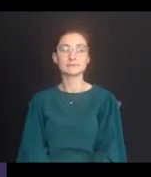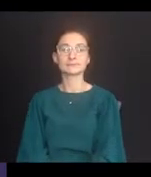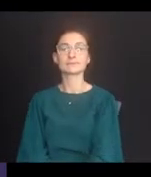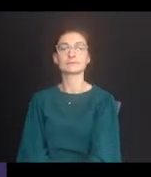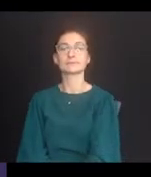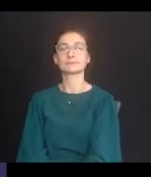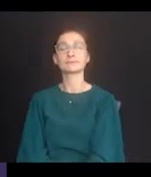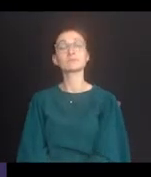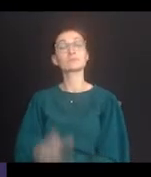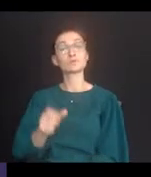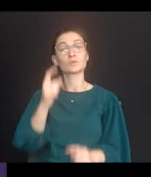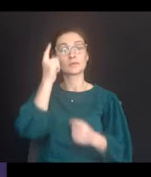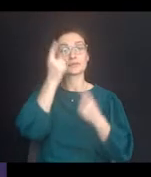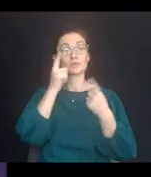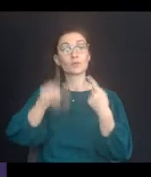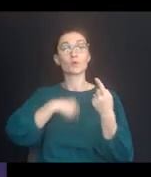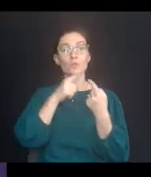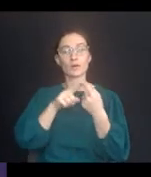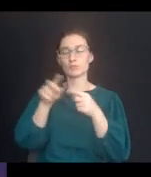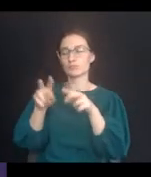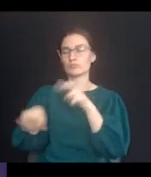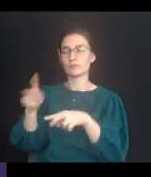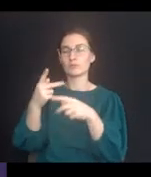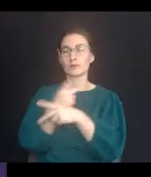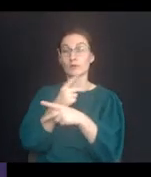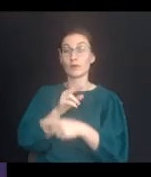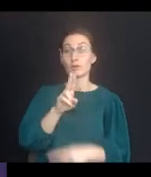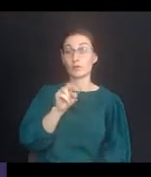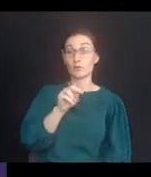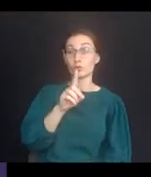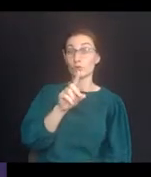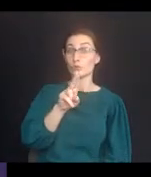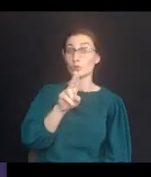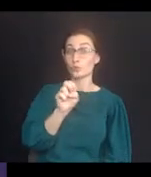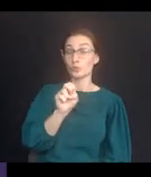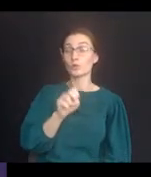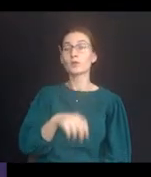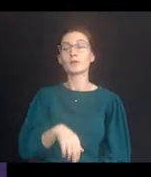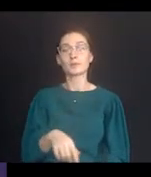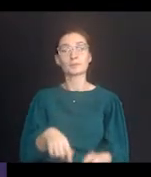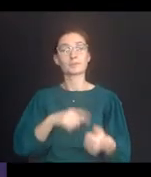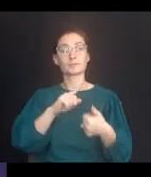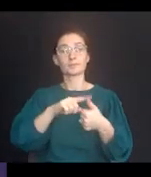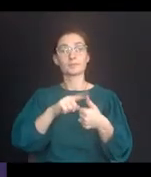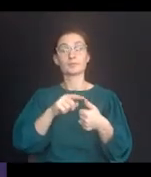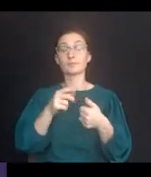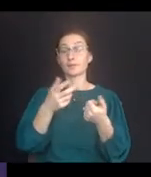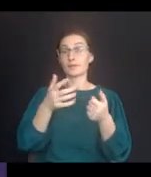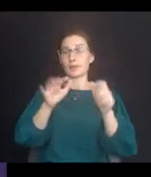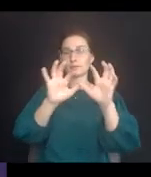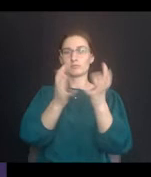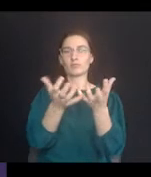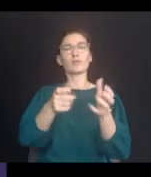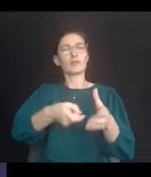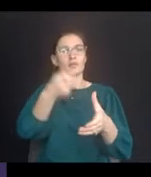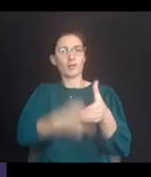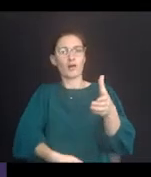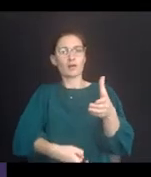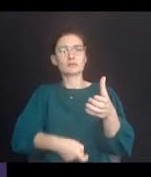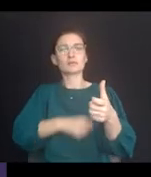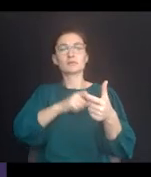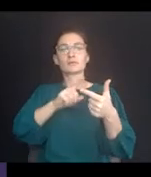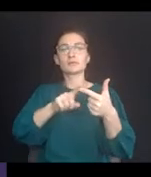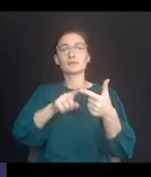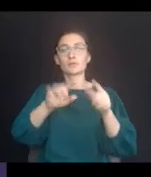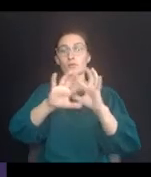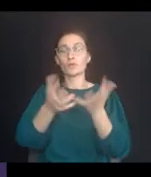Some factors to be considered in assessing whether burden is undue include the nature and cost of the accommodations needed,